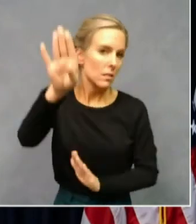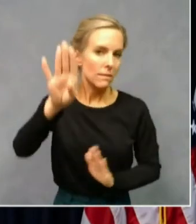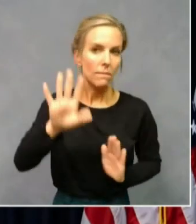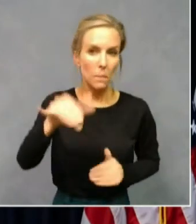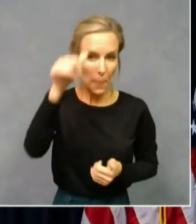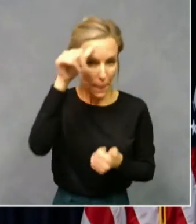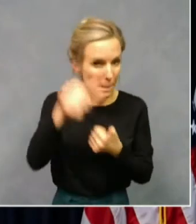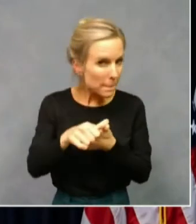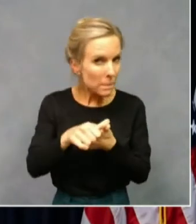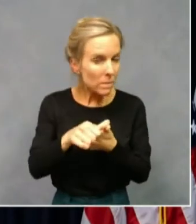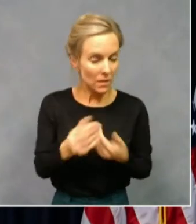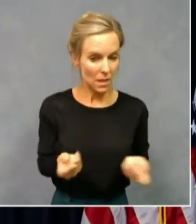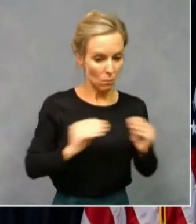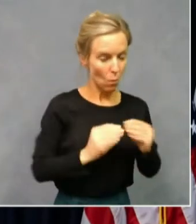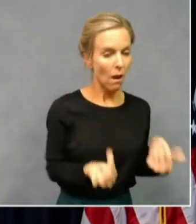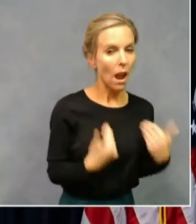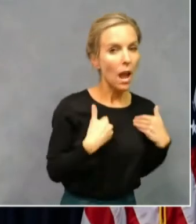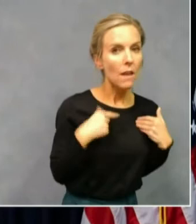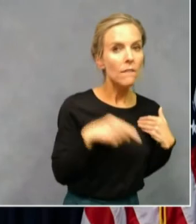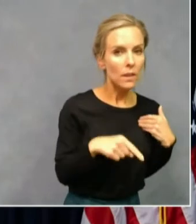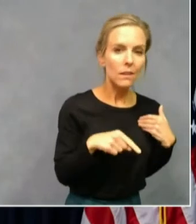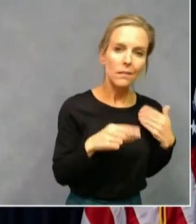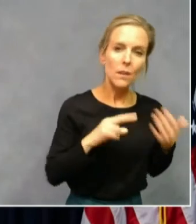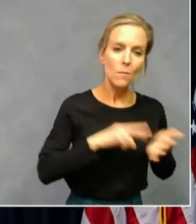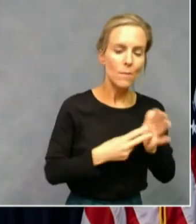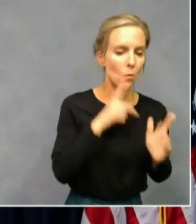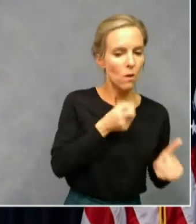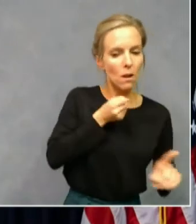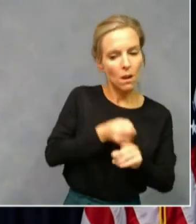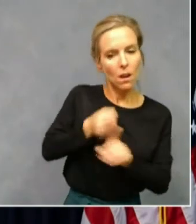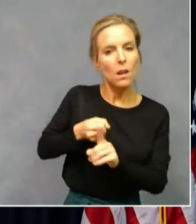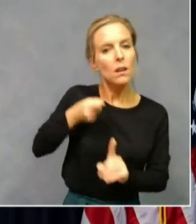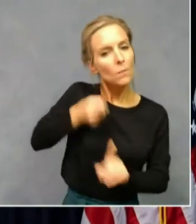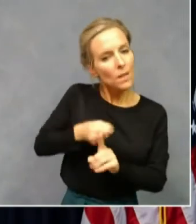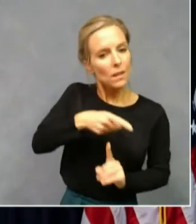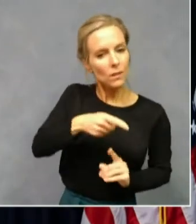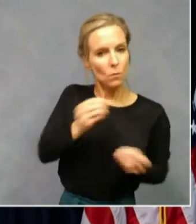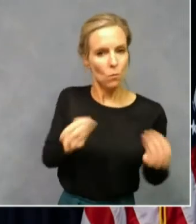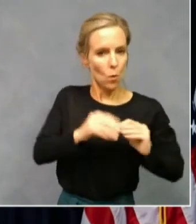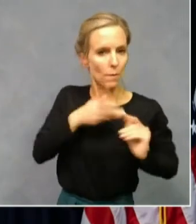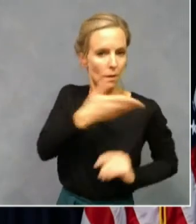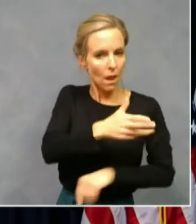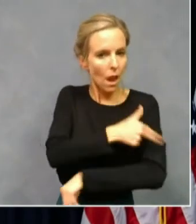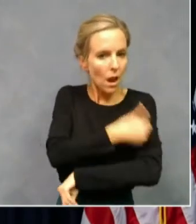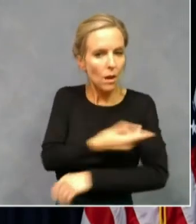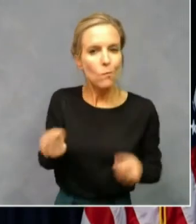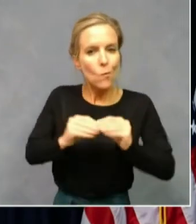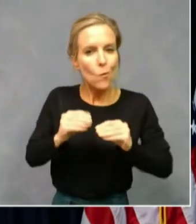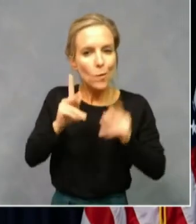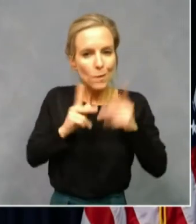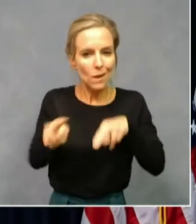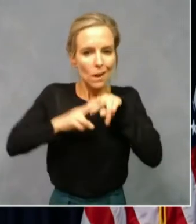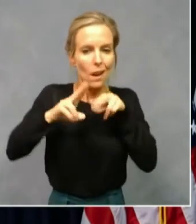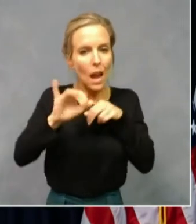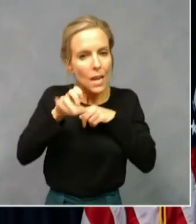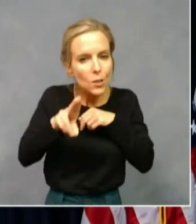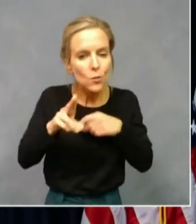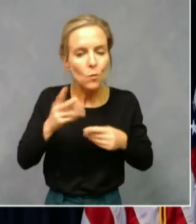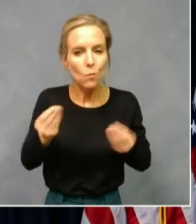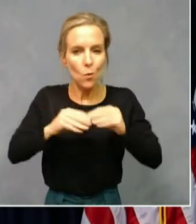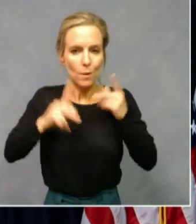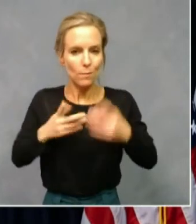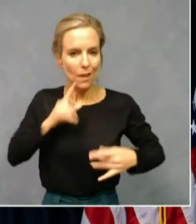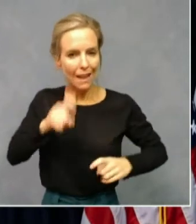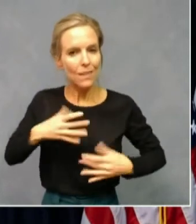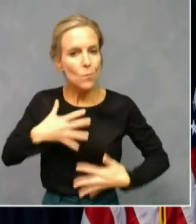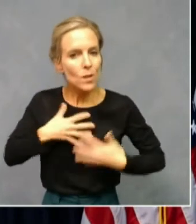cases we have, the more hospitalizations, the more people in the ICU, more people on a ventilator, and the more people who don't make it.